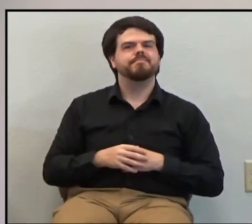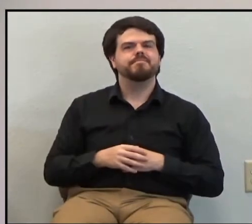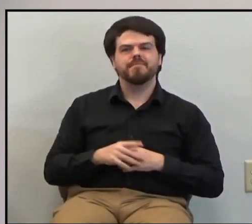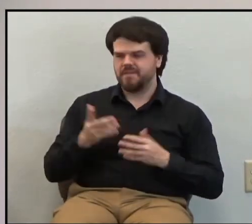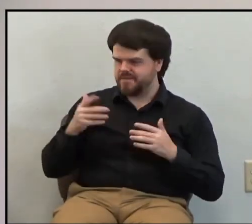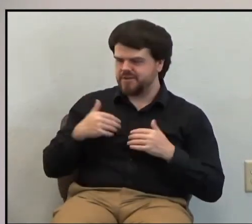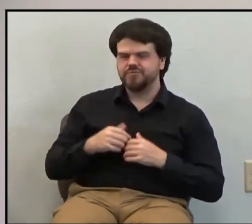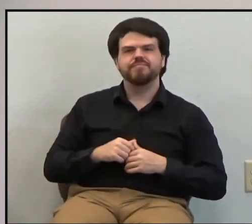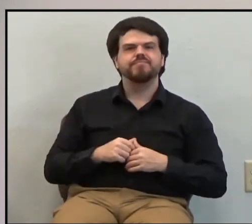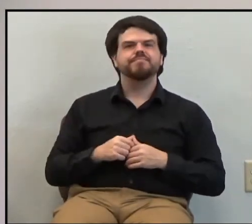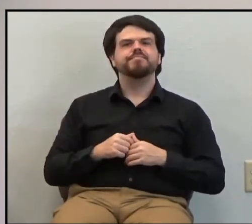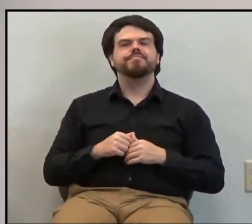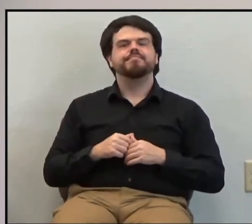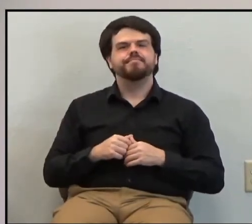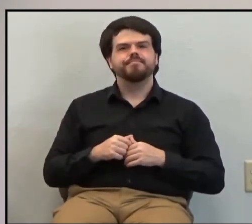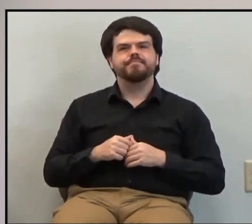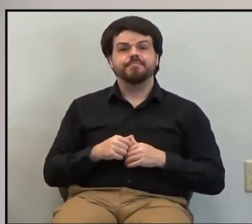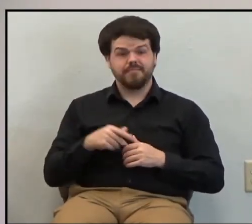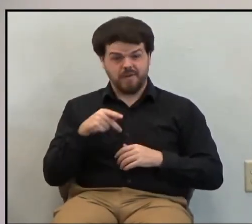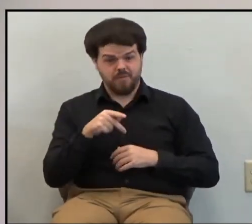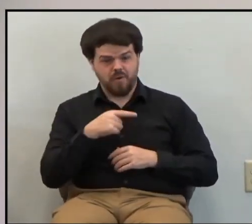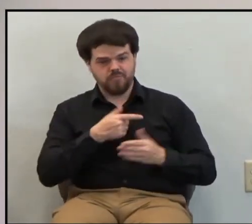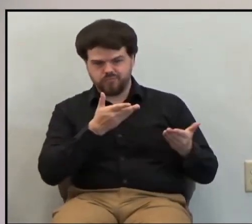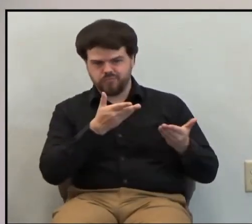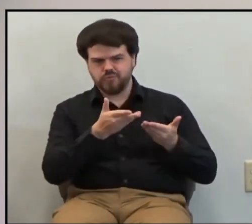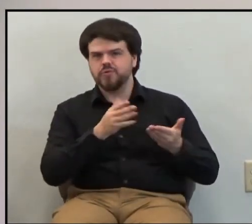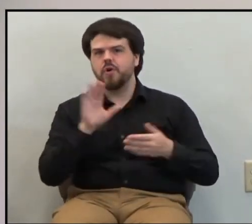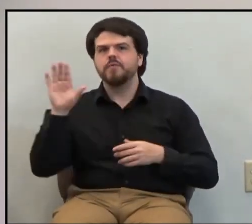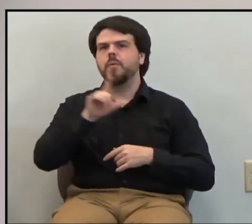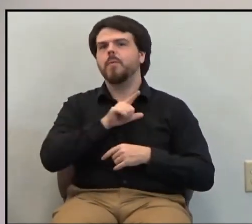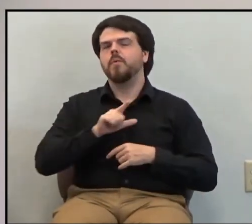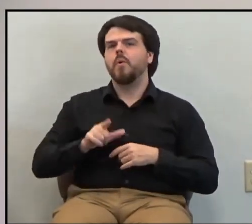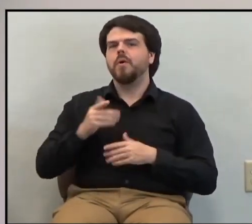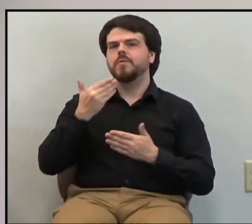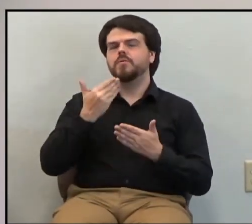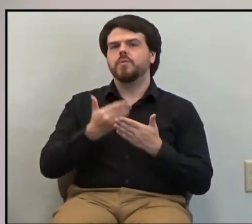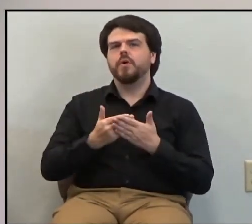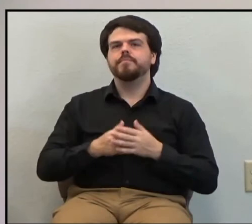asked. And Paul would say, you served your Lord well.